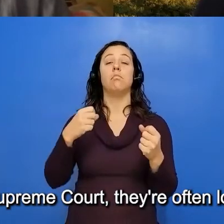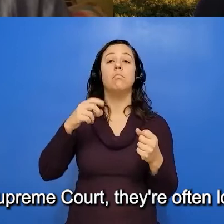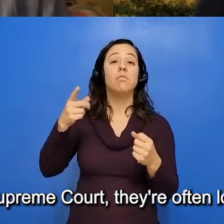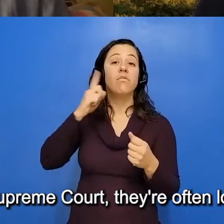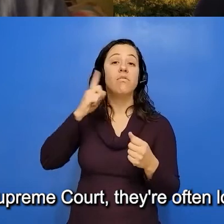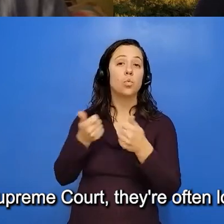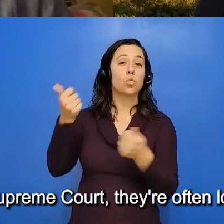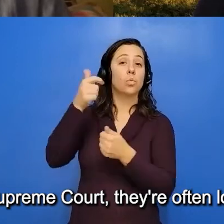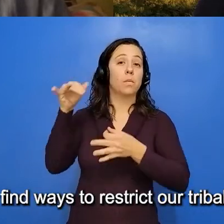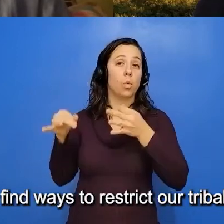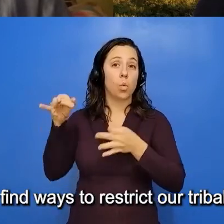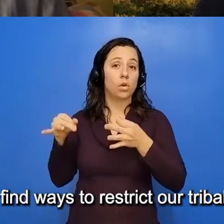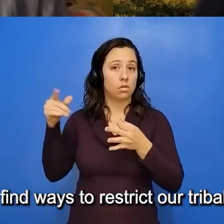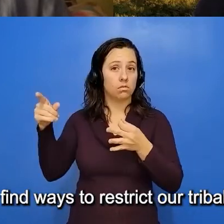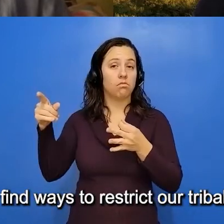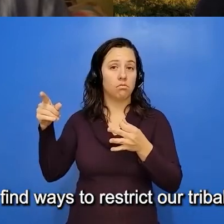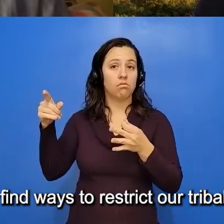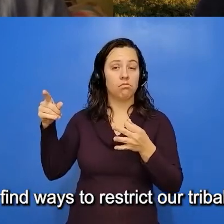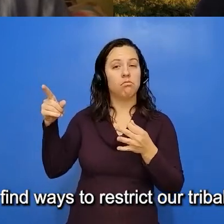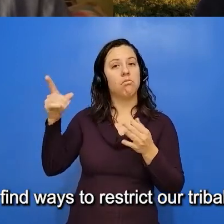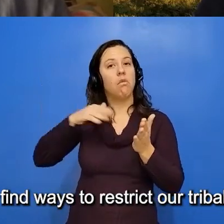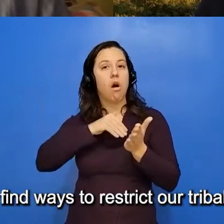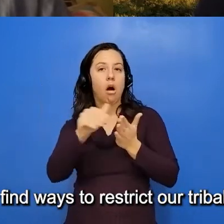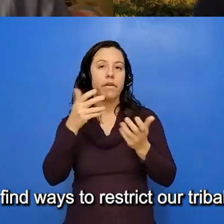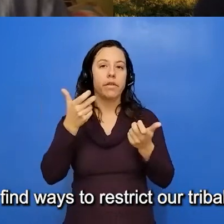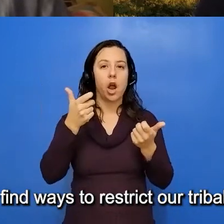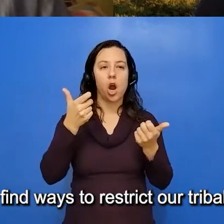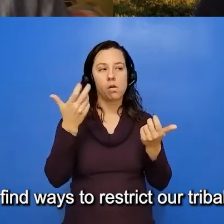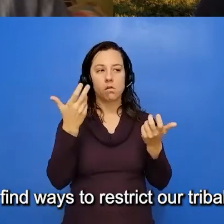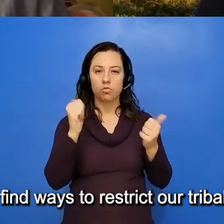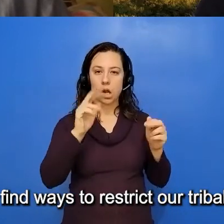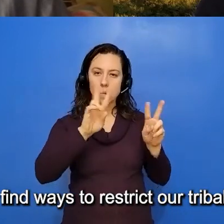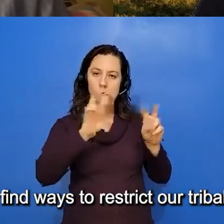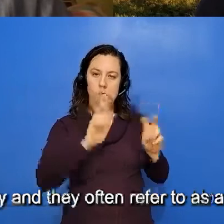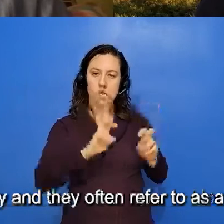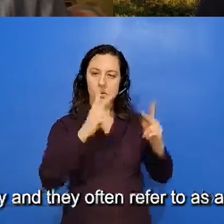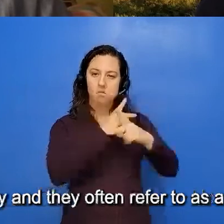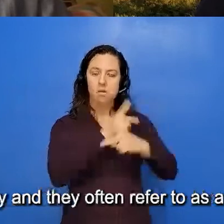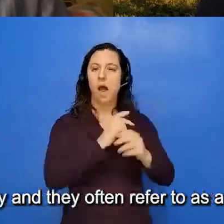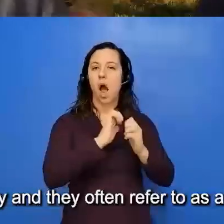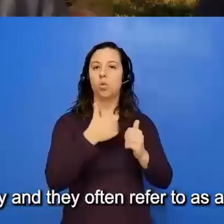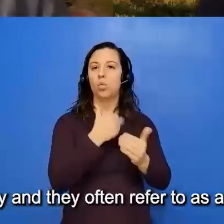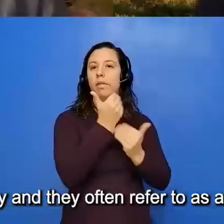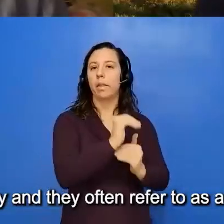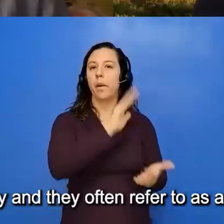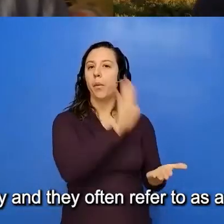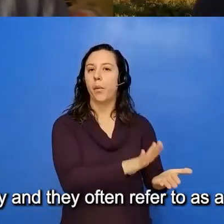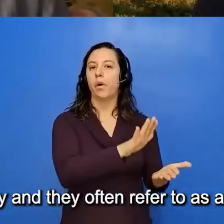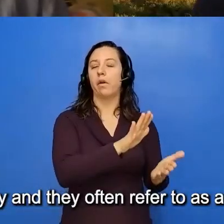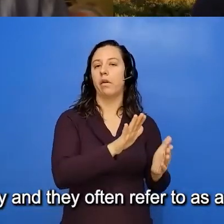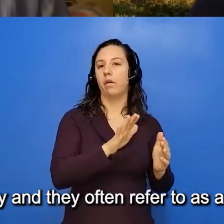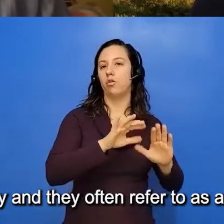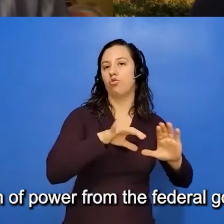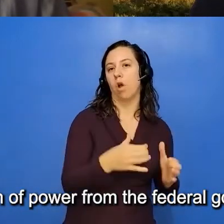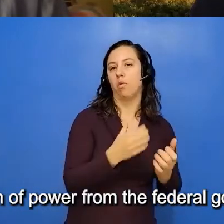they're often looking to find ways to restrict our tribal sovereignty. And they